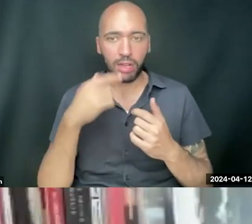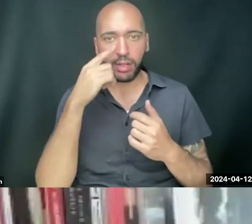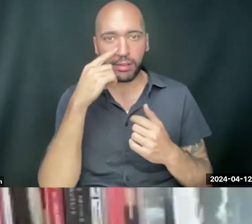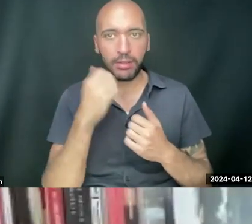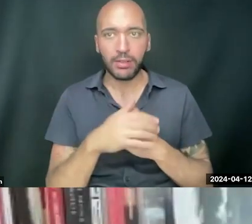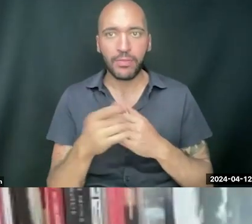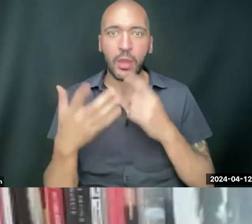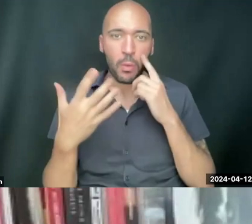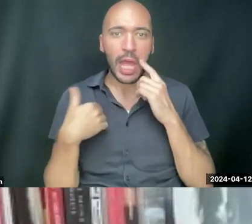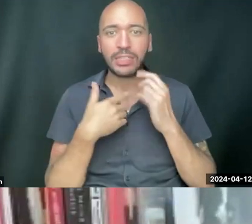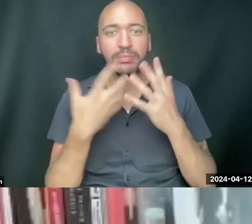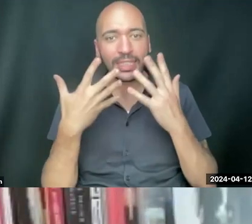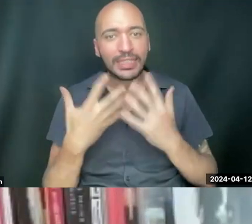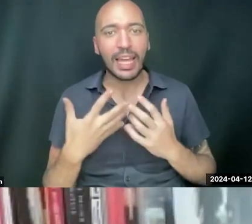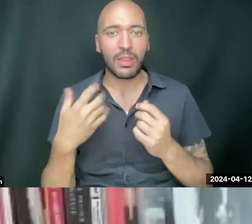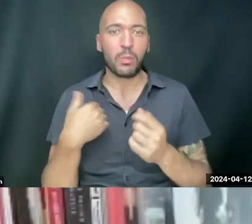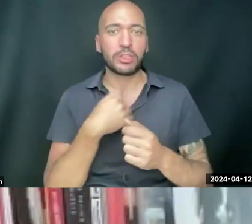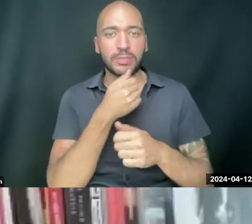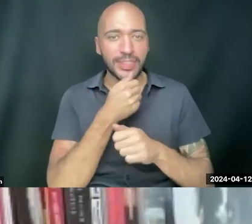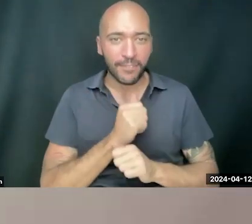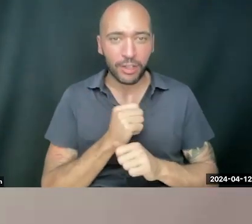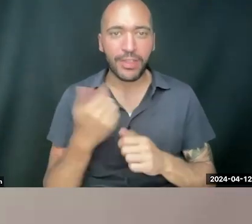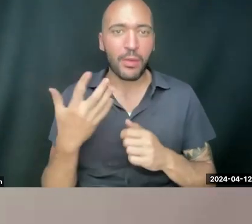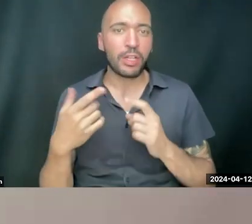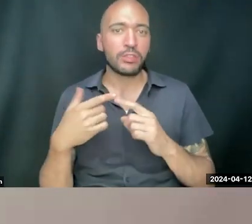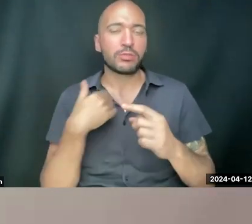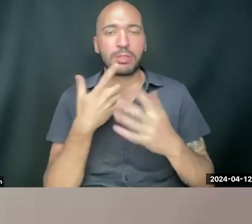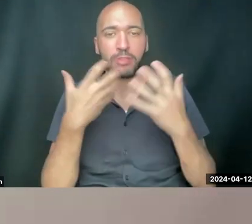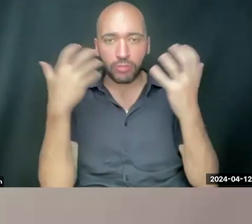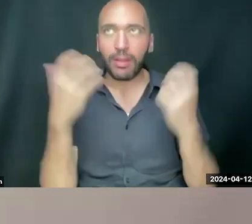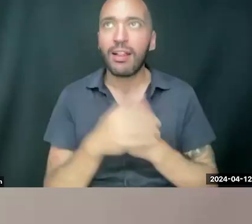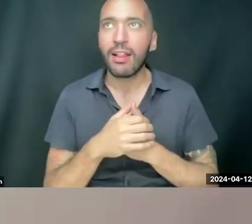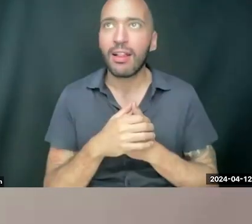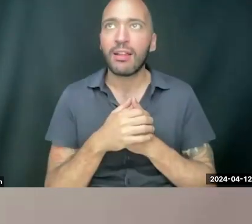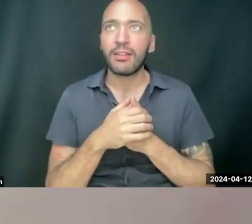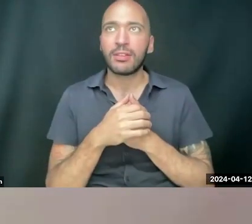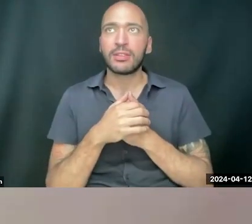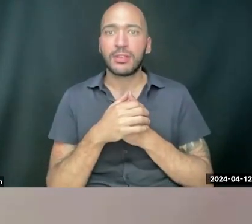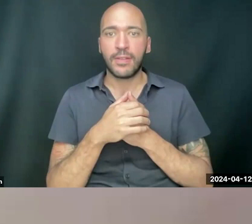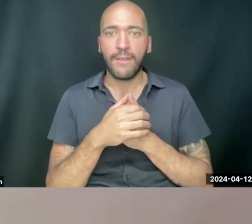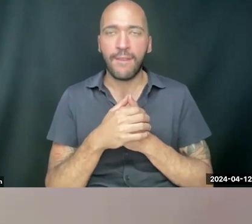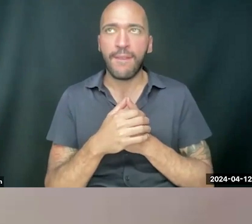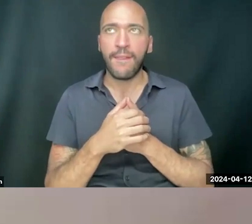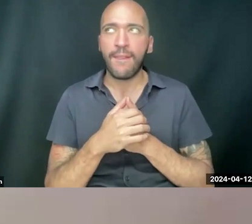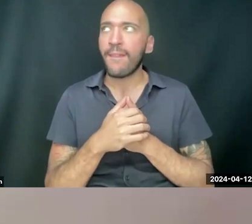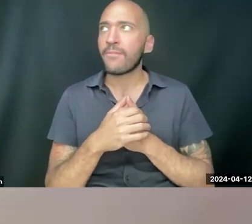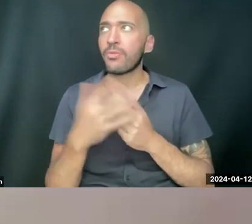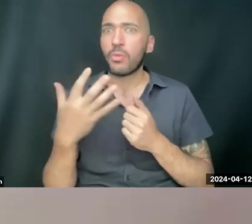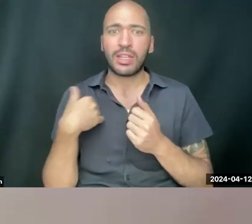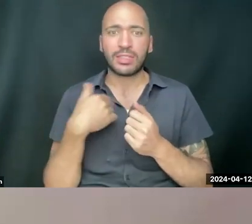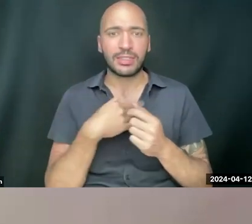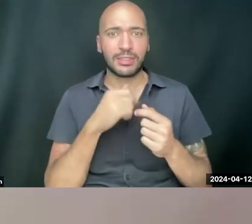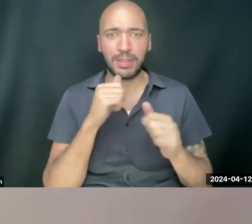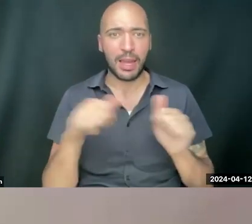They want us to be sad, and they want us to be suffering, and they want us to be miserable. And they want us to be unable